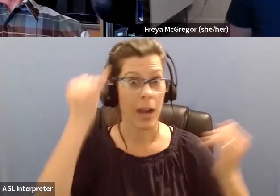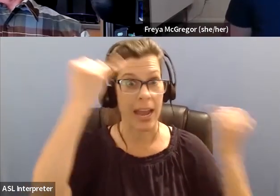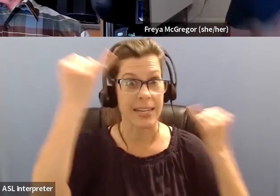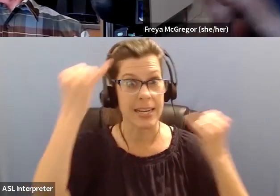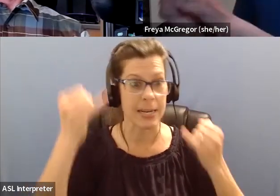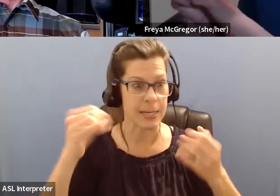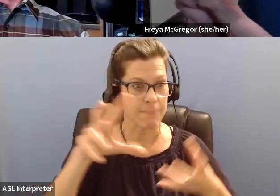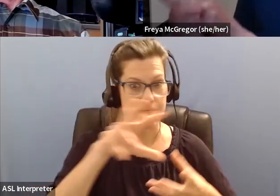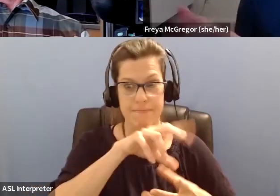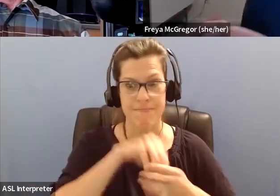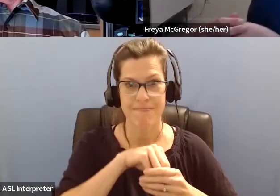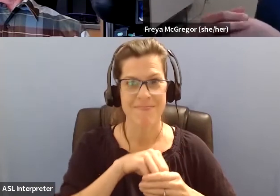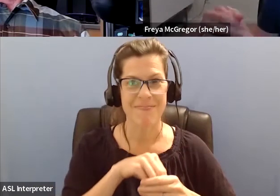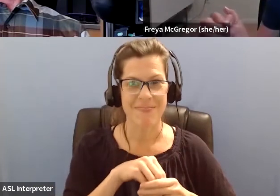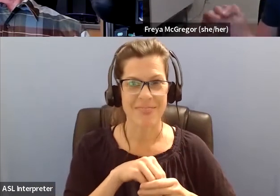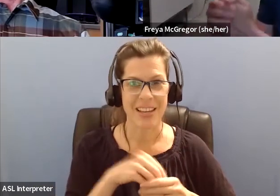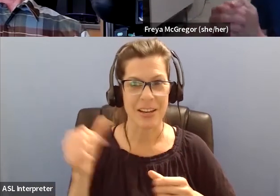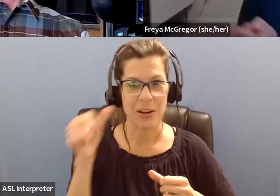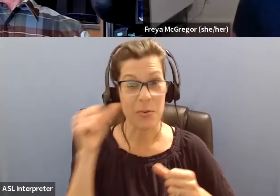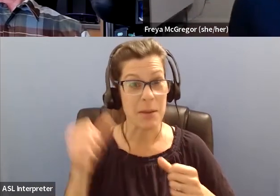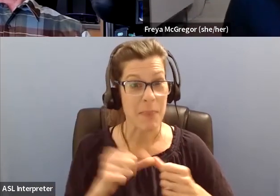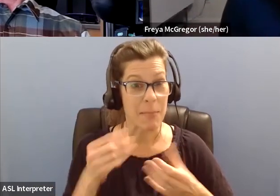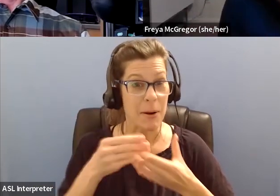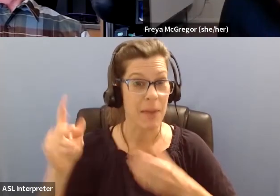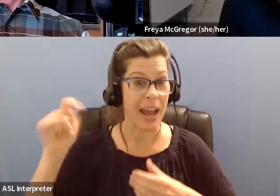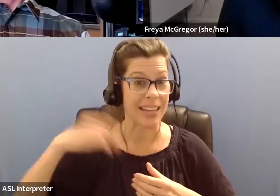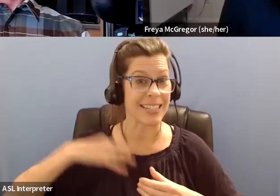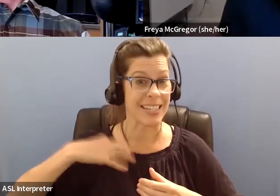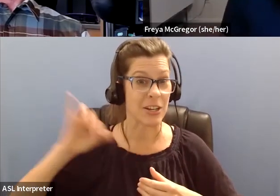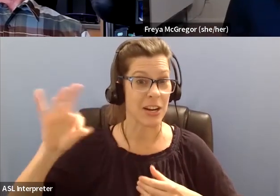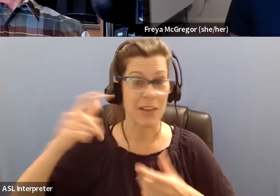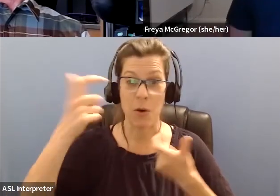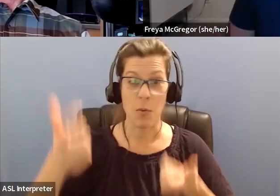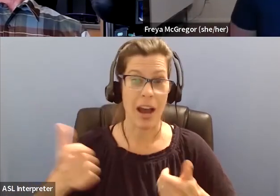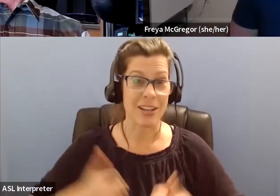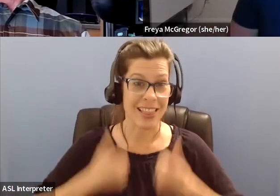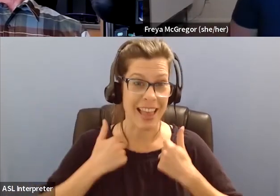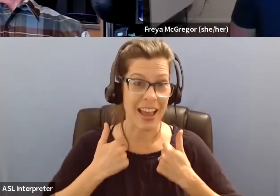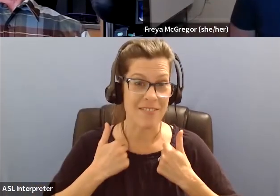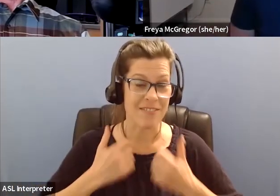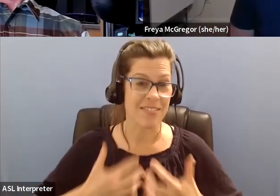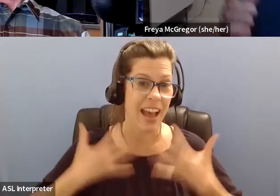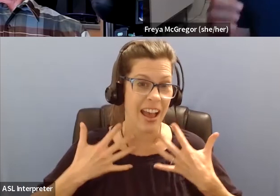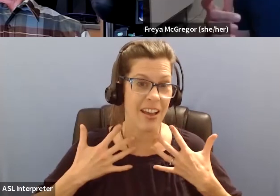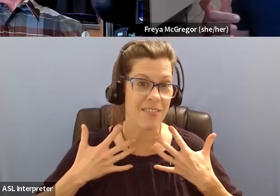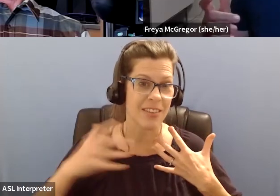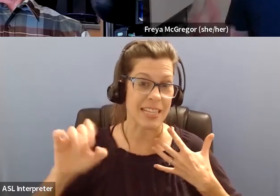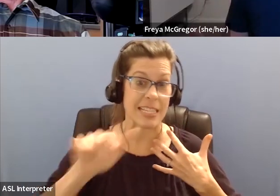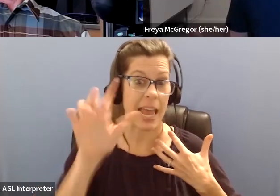While we're there, don't forget to buy a reality t-shirt if you're watching live. Because they'll stop being on sale tomorrow night. Um,